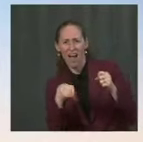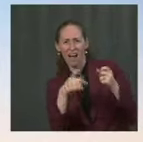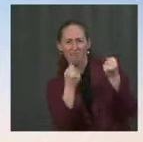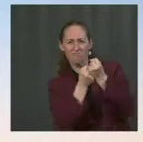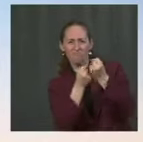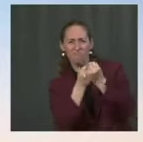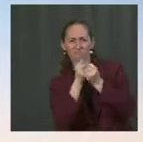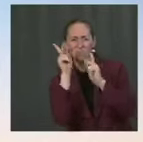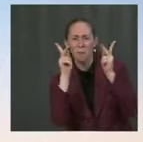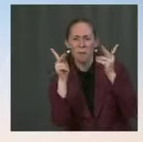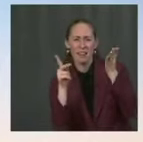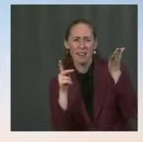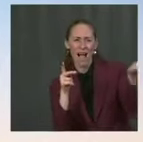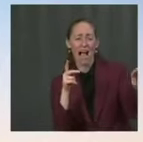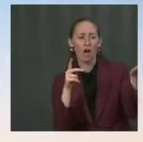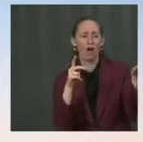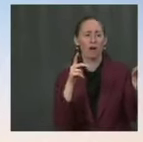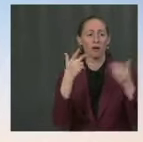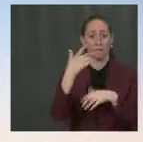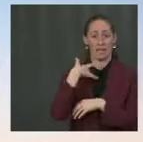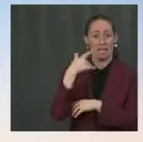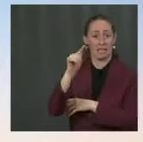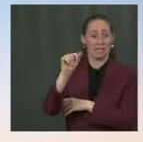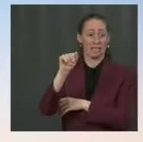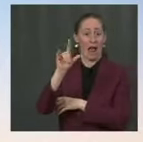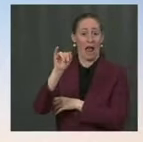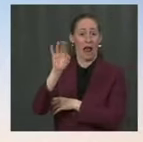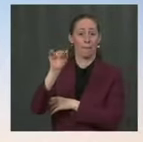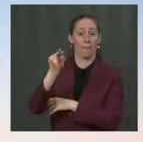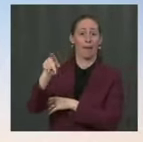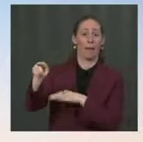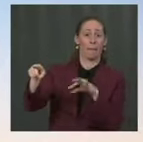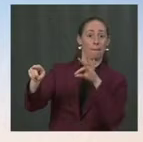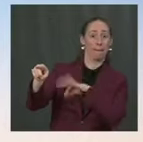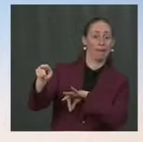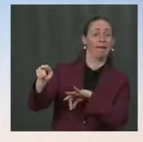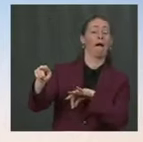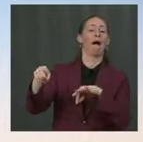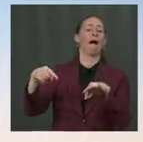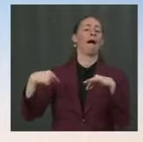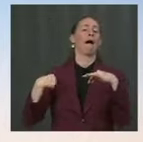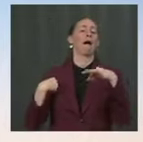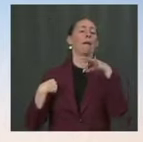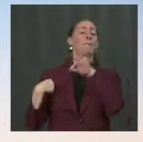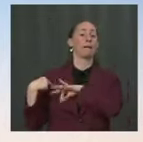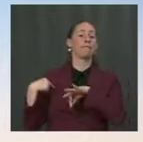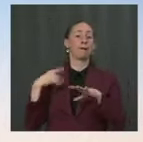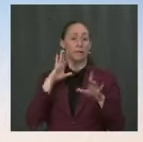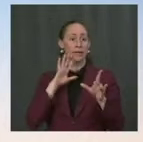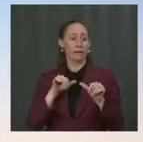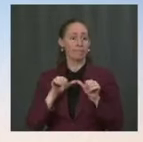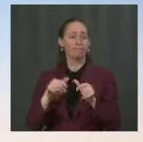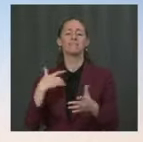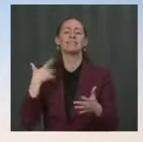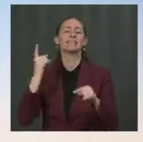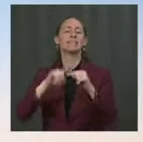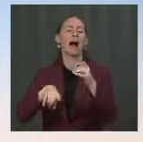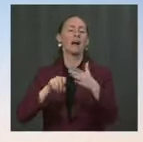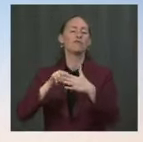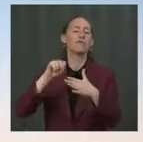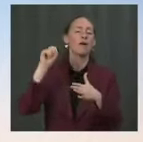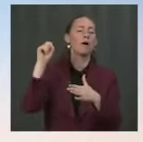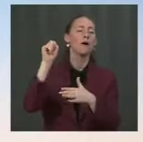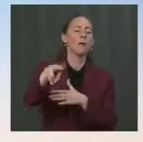interests agenda continuing with them? I don't want to get ahead of where we are. Obviously, we are committed to